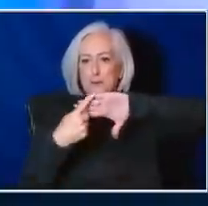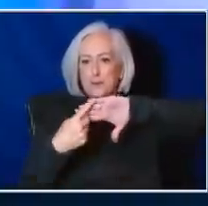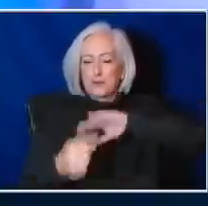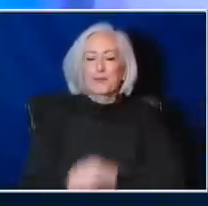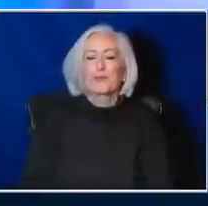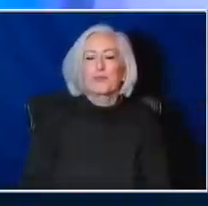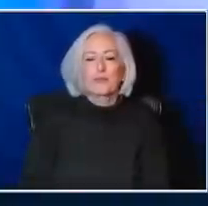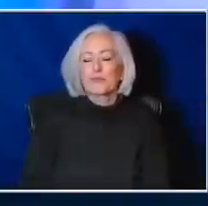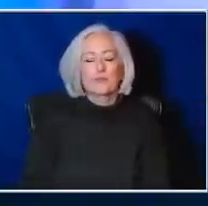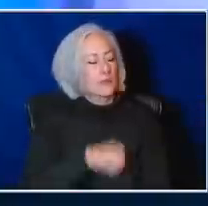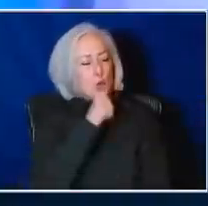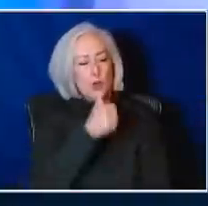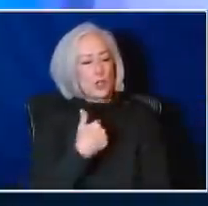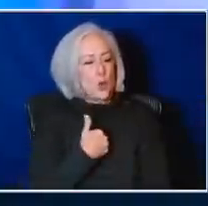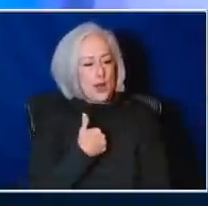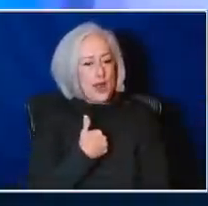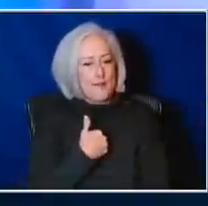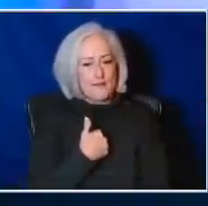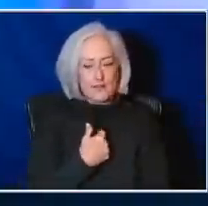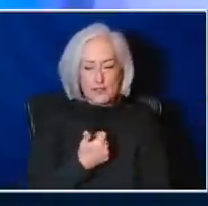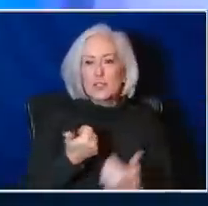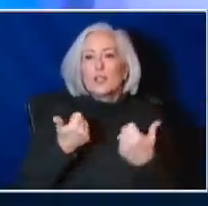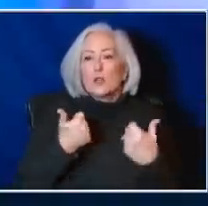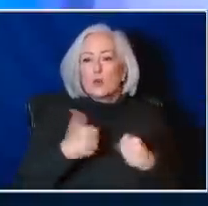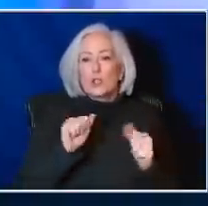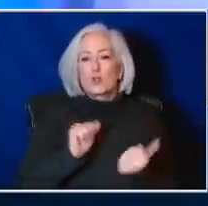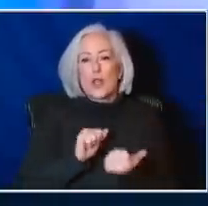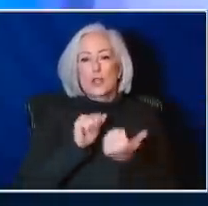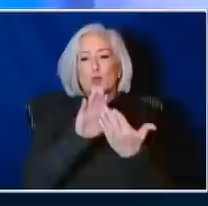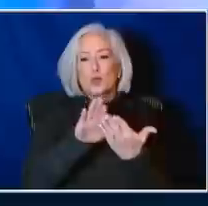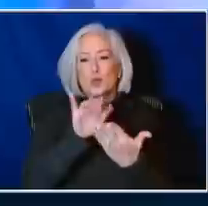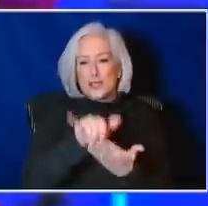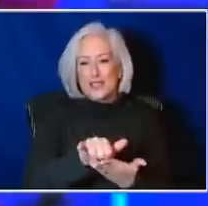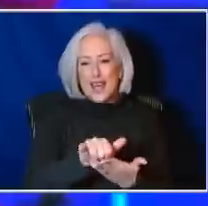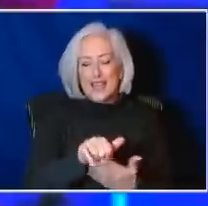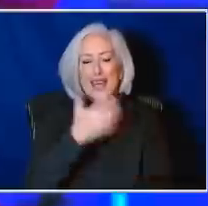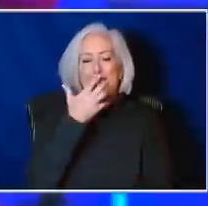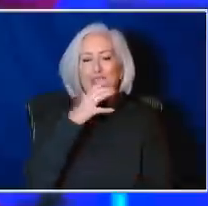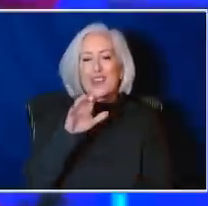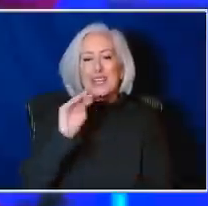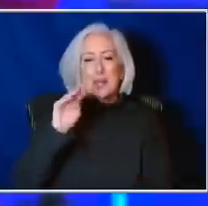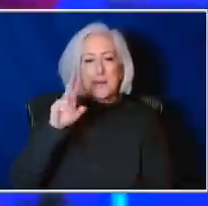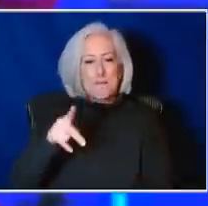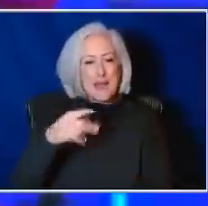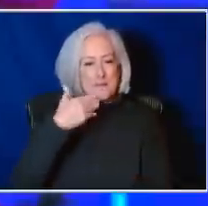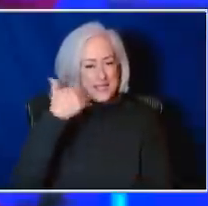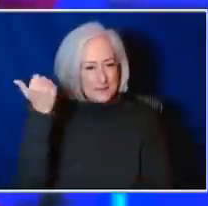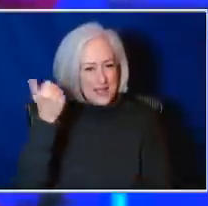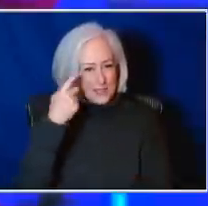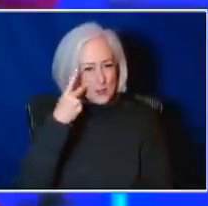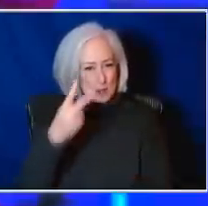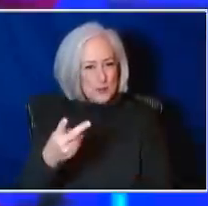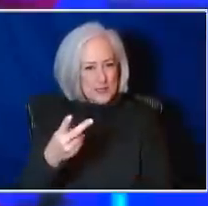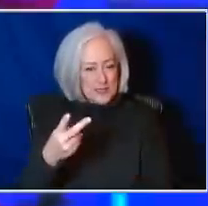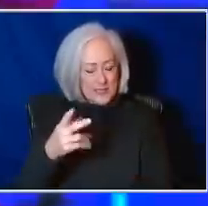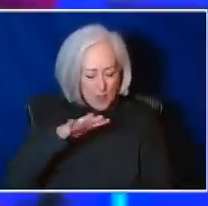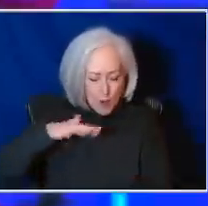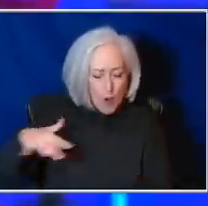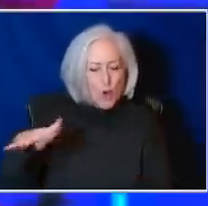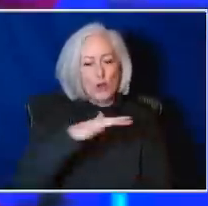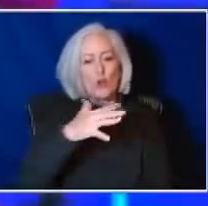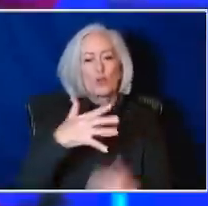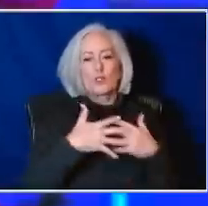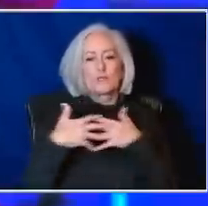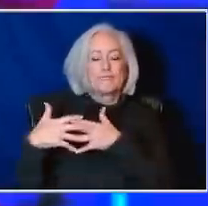Yeah. We tried to address this. Certainly. I think the heat map is going to be the best. I think all over the nation, and we have showed some